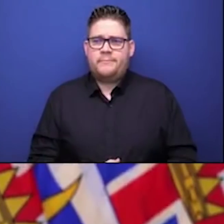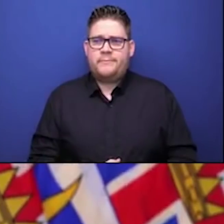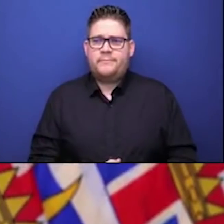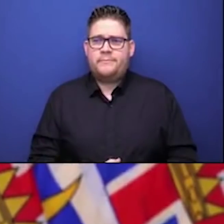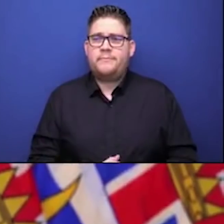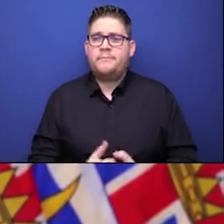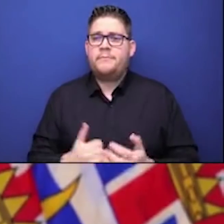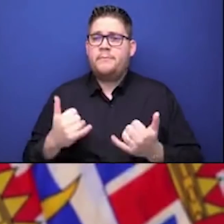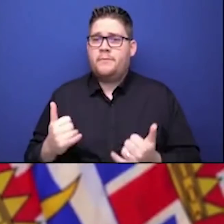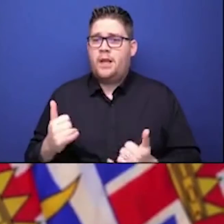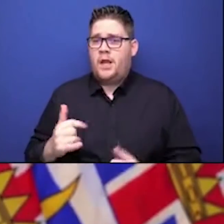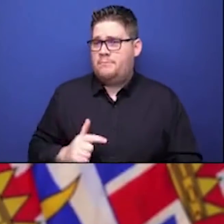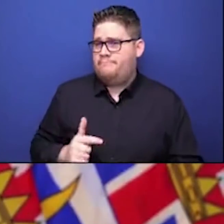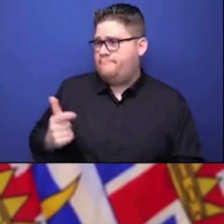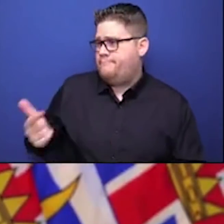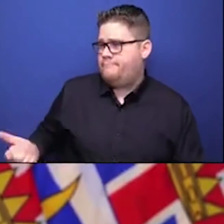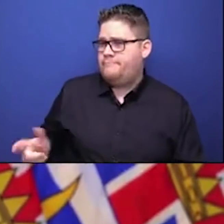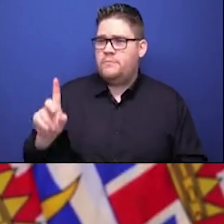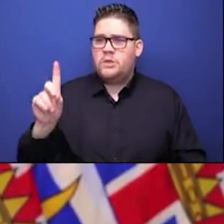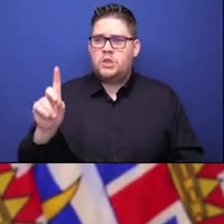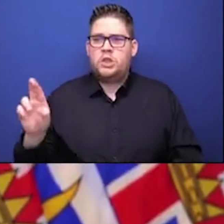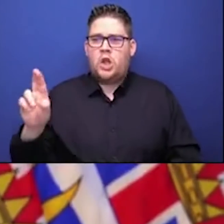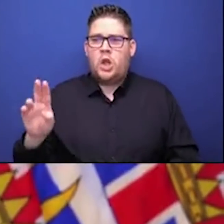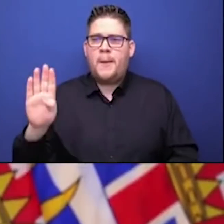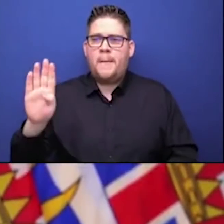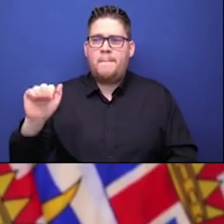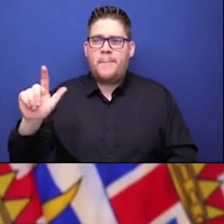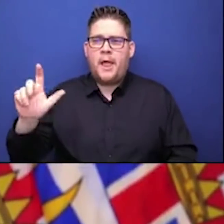and details of the next phase.